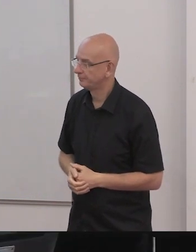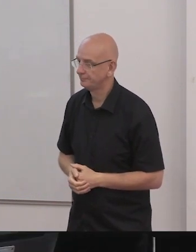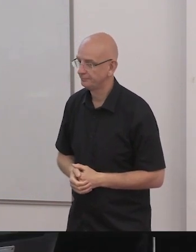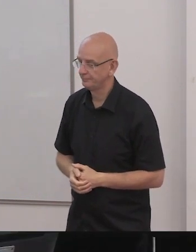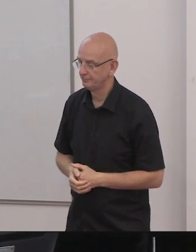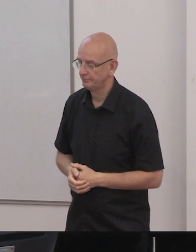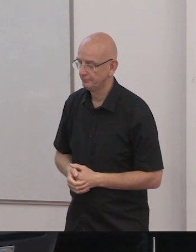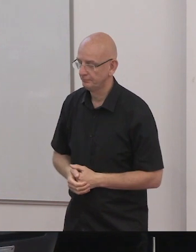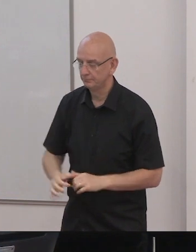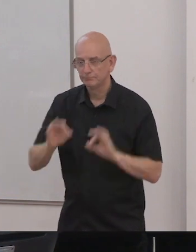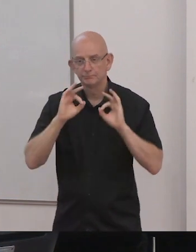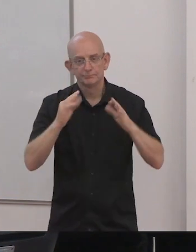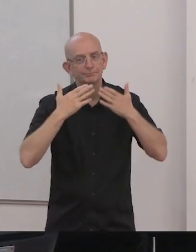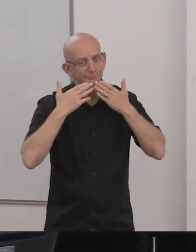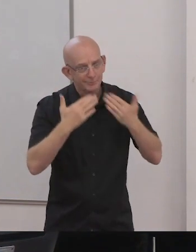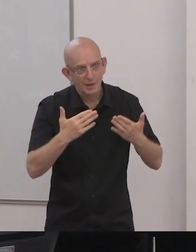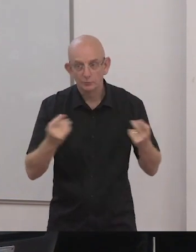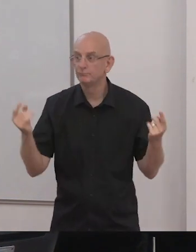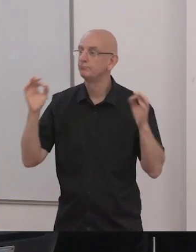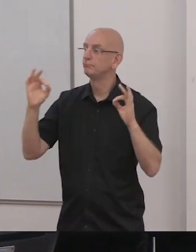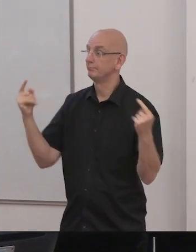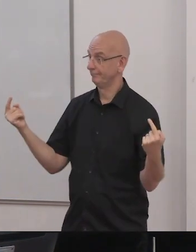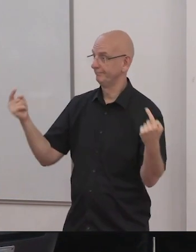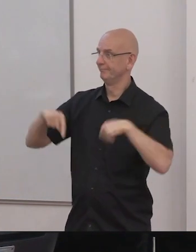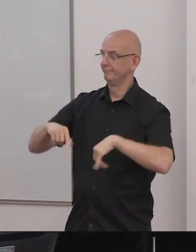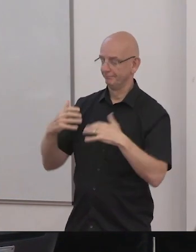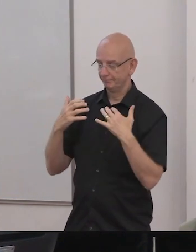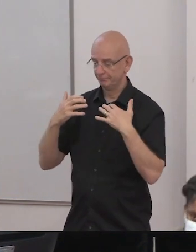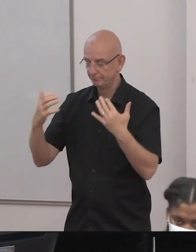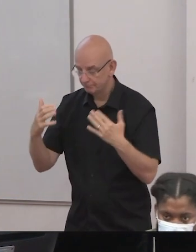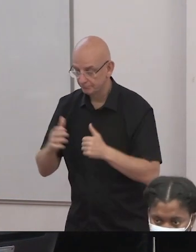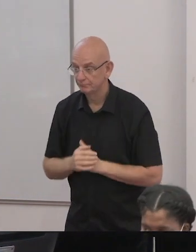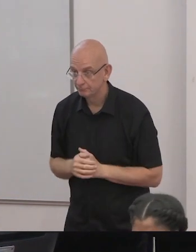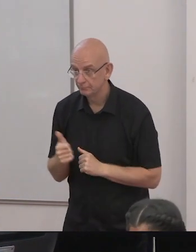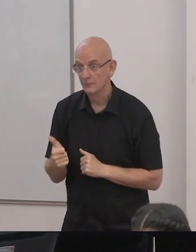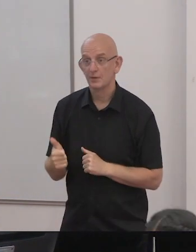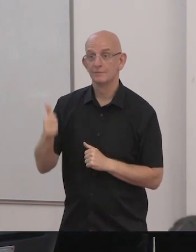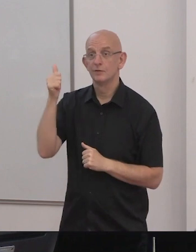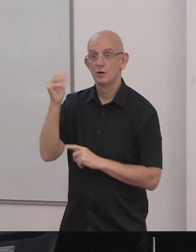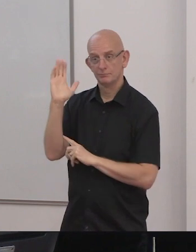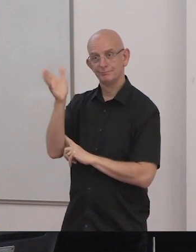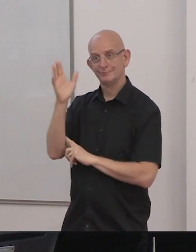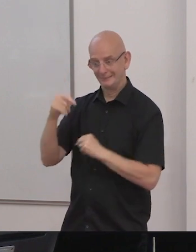introduce our first speaker in this session Rosemary KS who's a human rights lawyer working in area of disability and reform